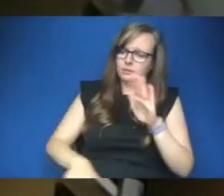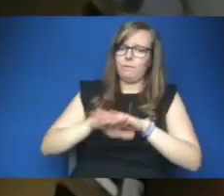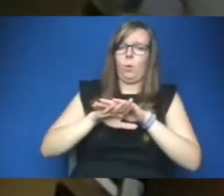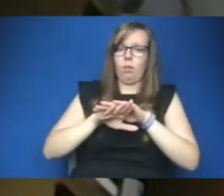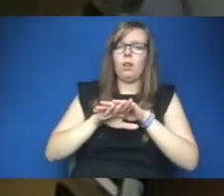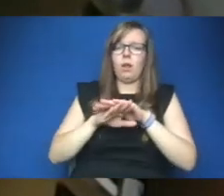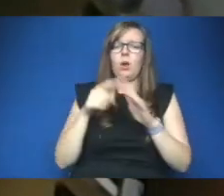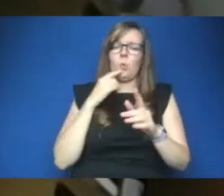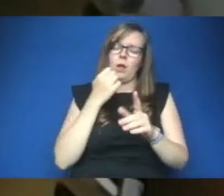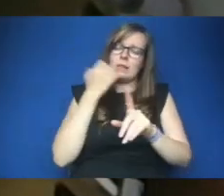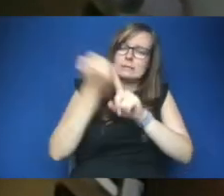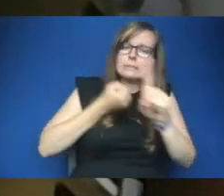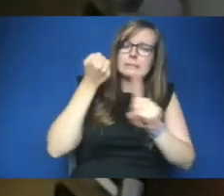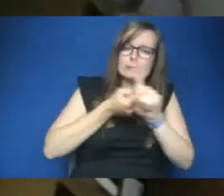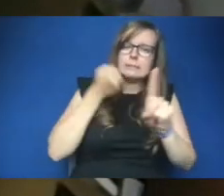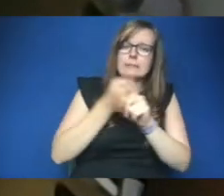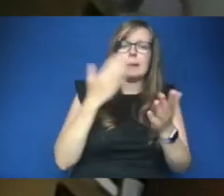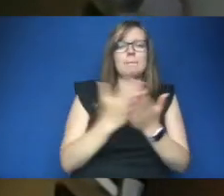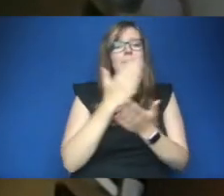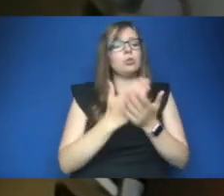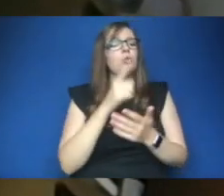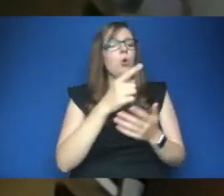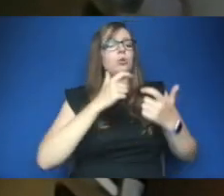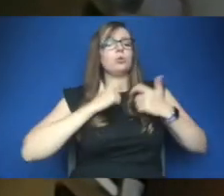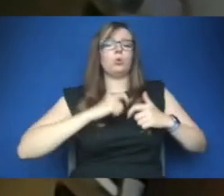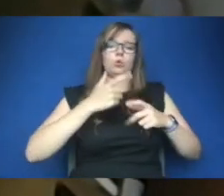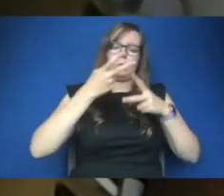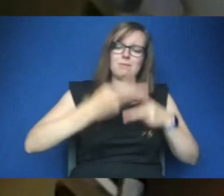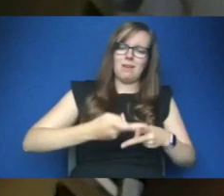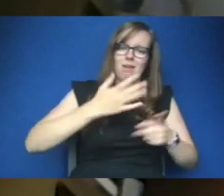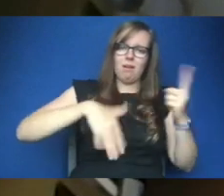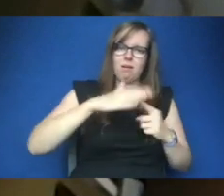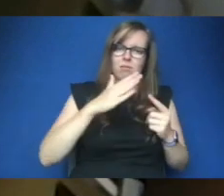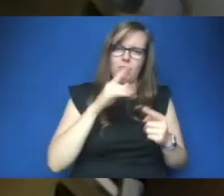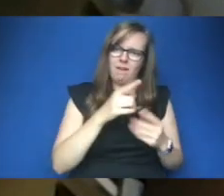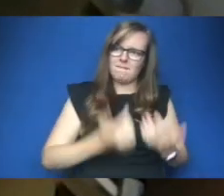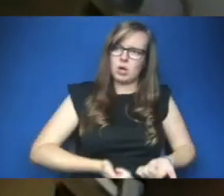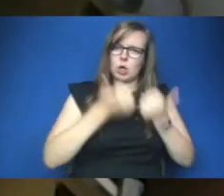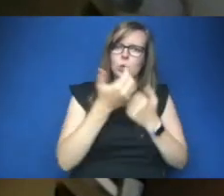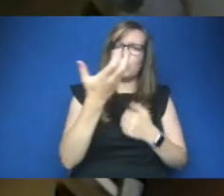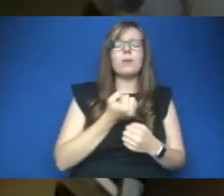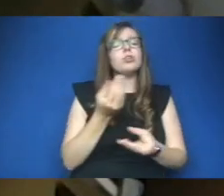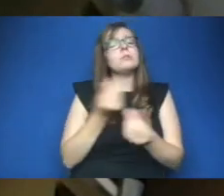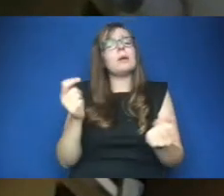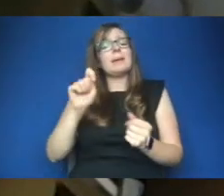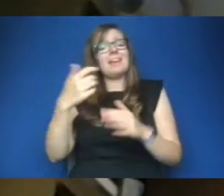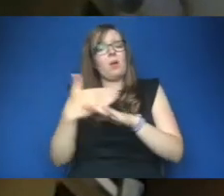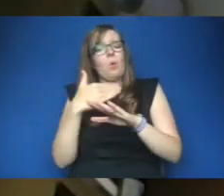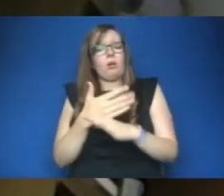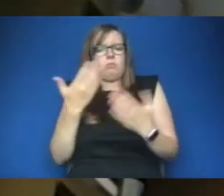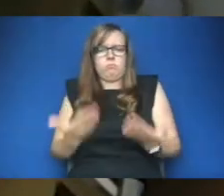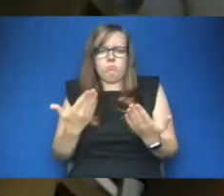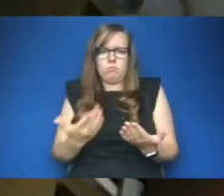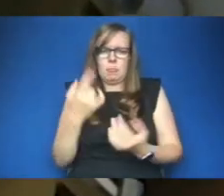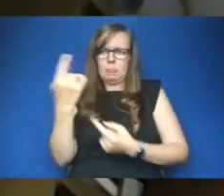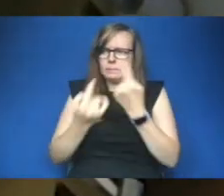the legacy for social care workers is more than a badge they must be paid a decent wage some of the key workers currently in care homes are not even